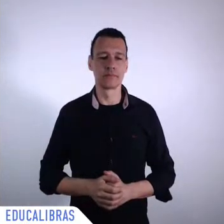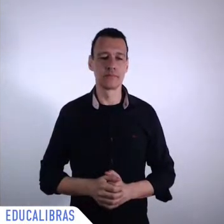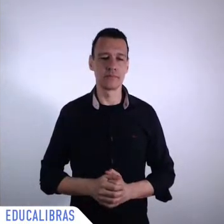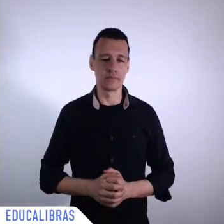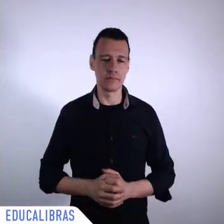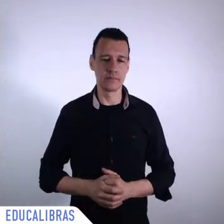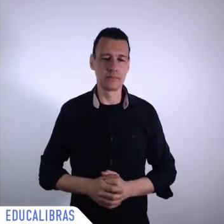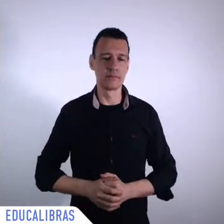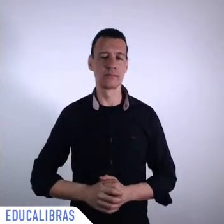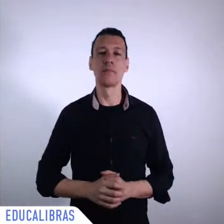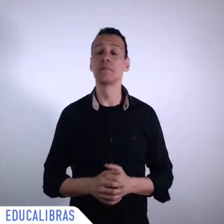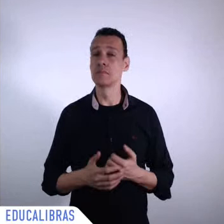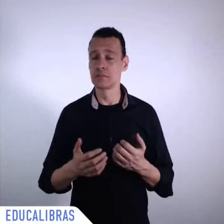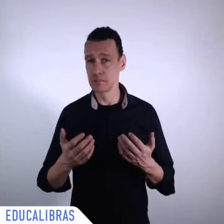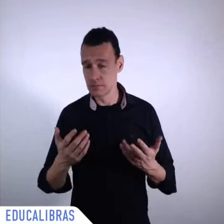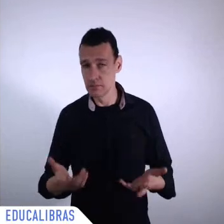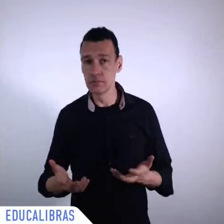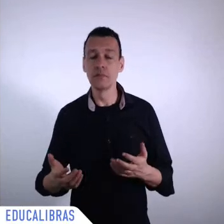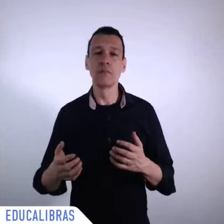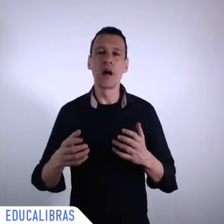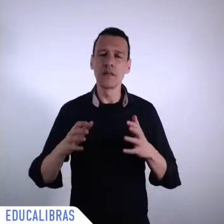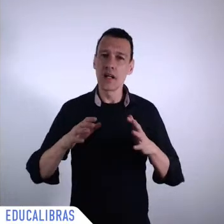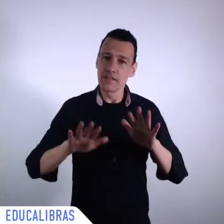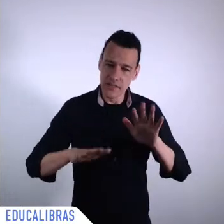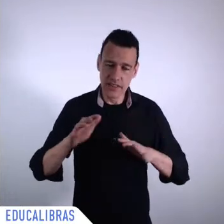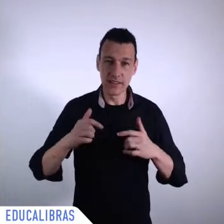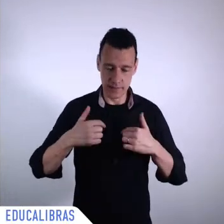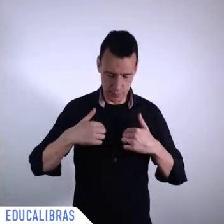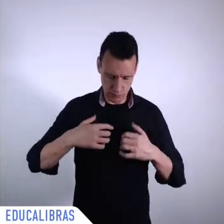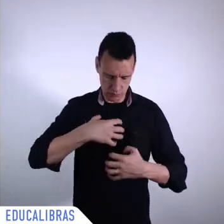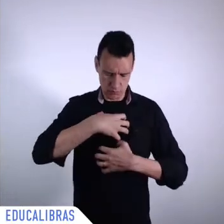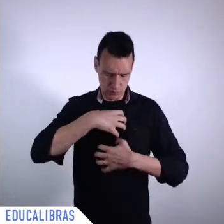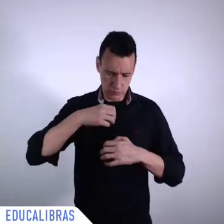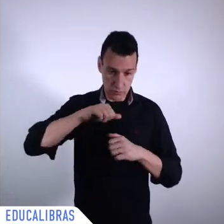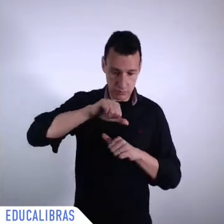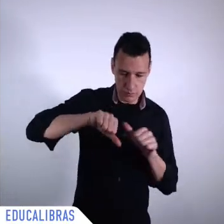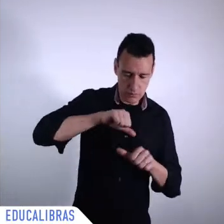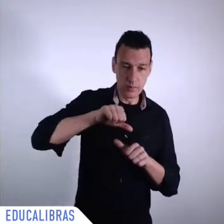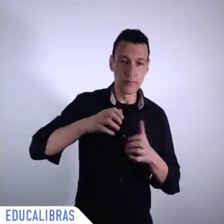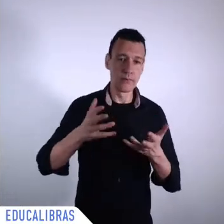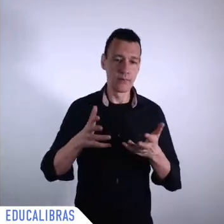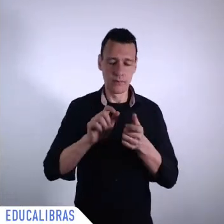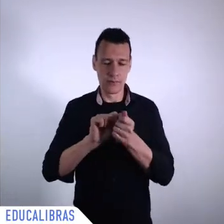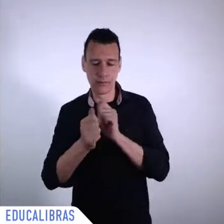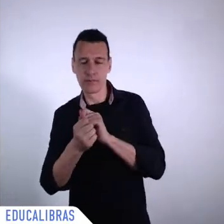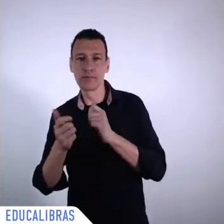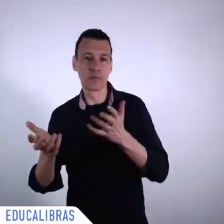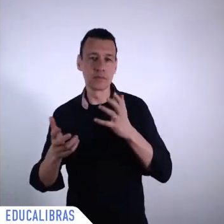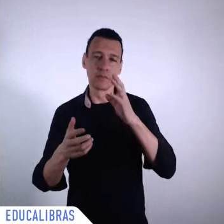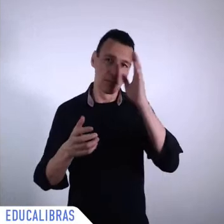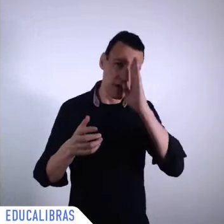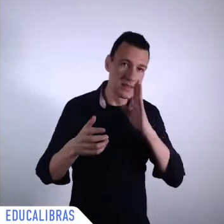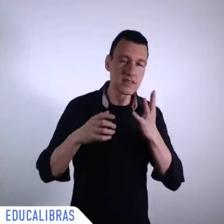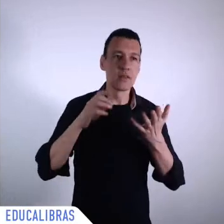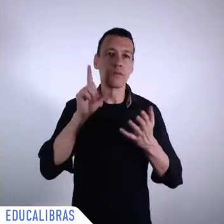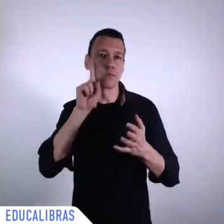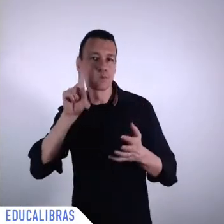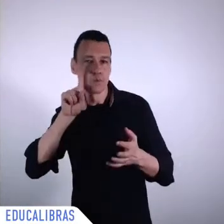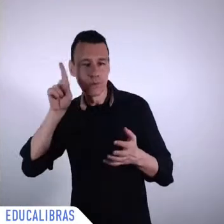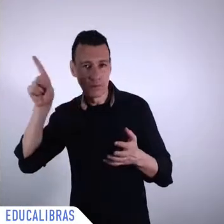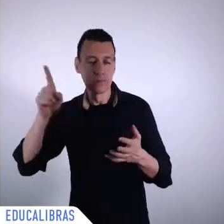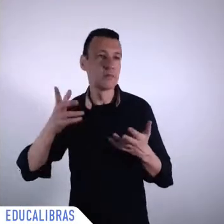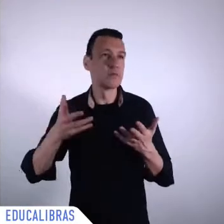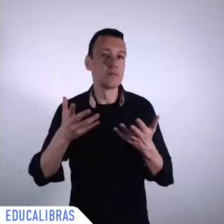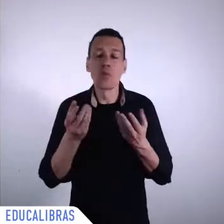multilateralism, how can we promote new forms of collaboration? And another question will